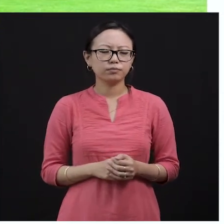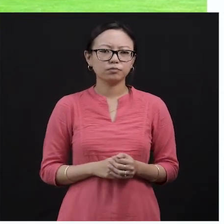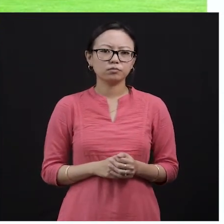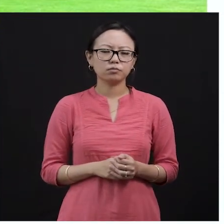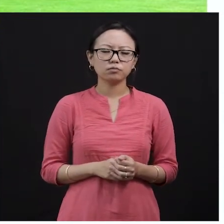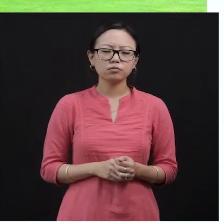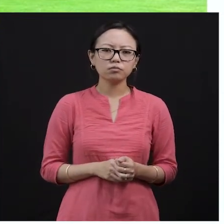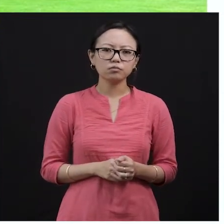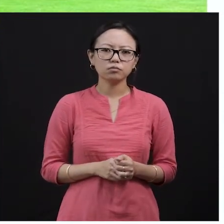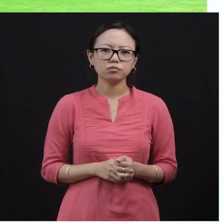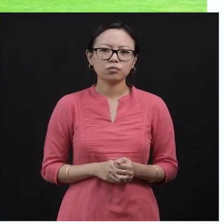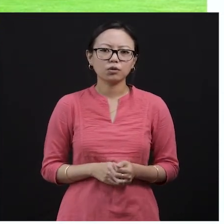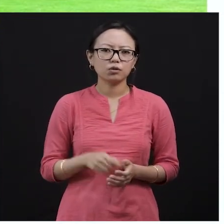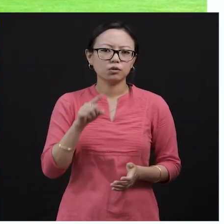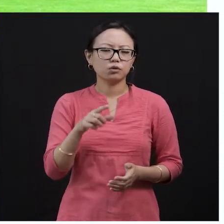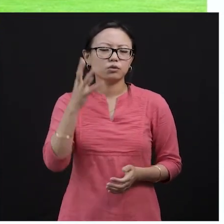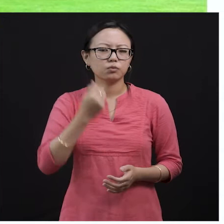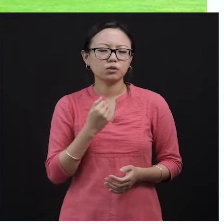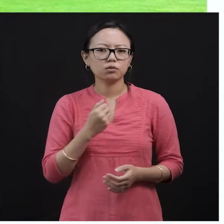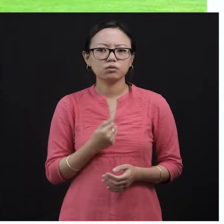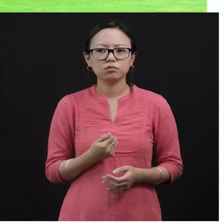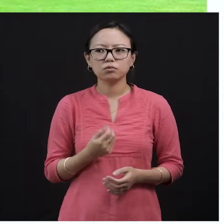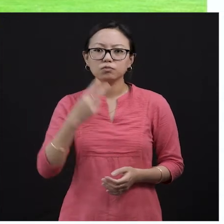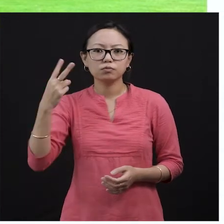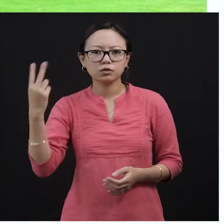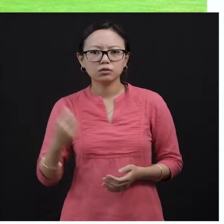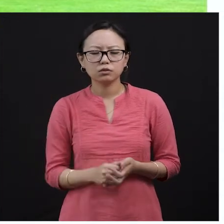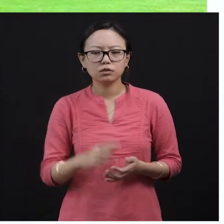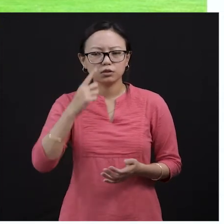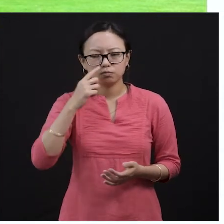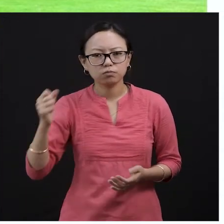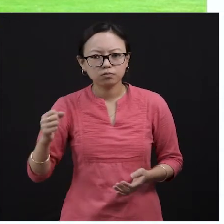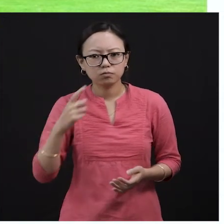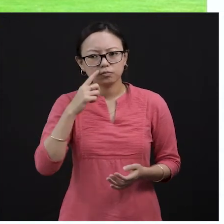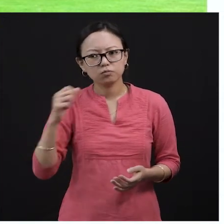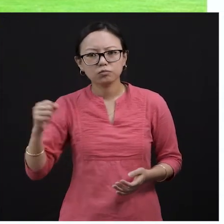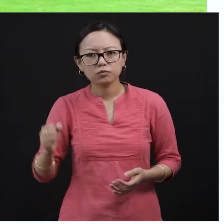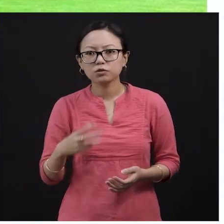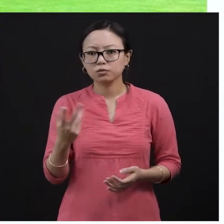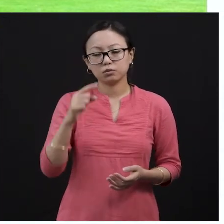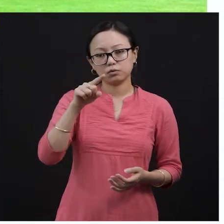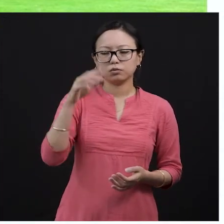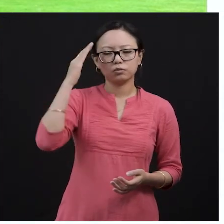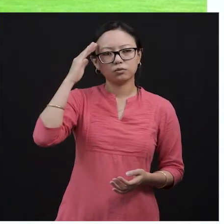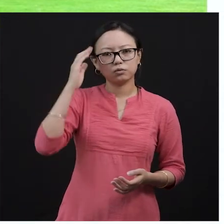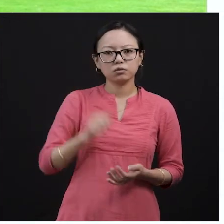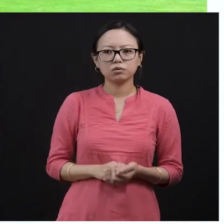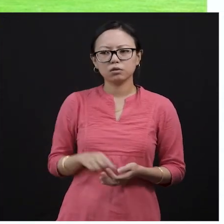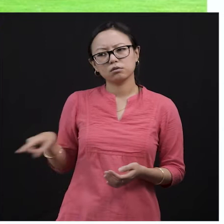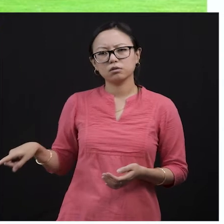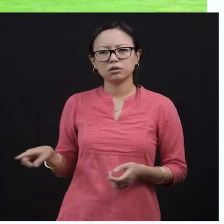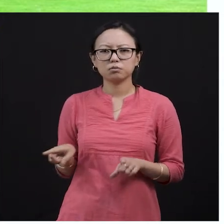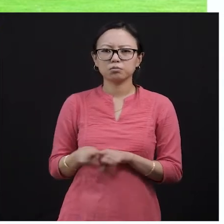why you want to visit your grandparents, right? And here, the boy will go to his grandparents' house, and then